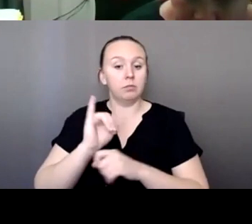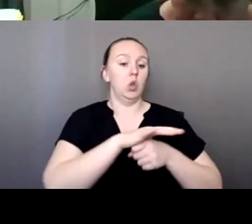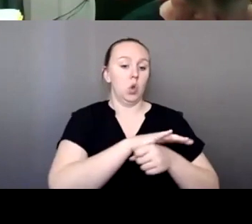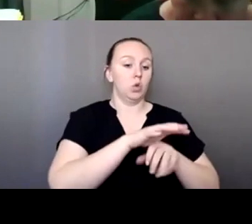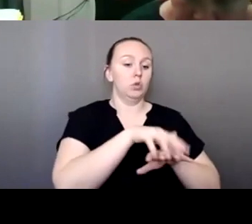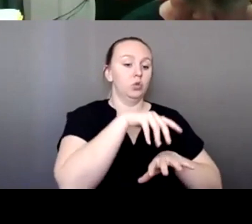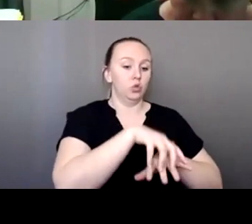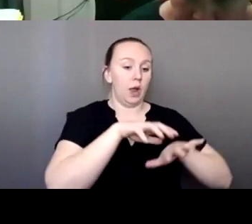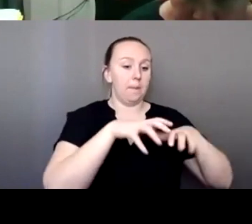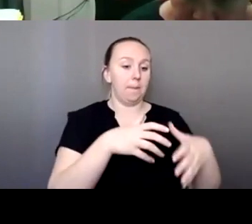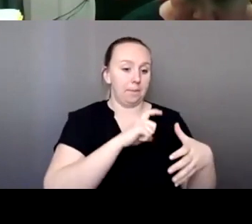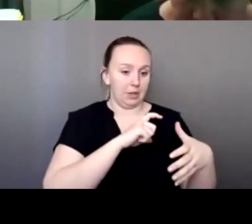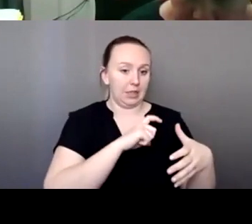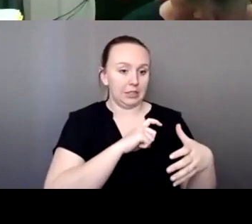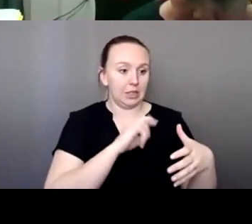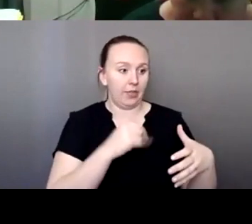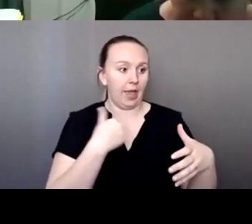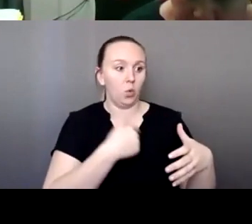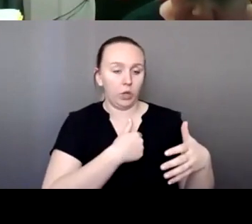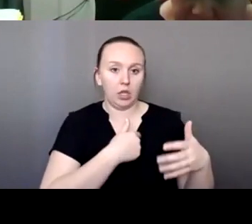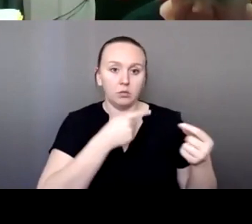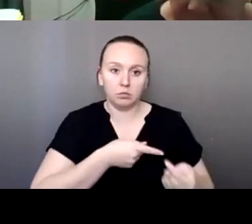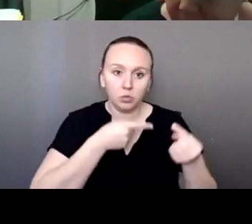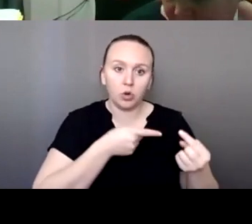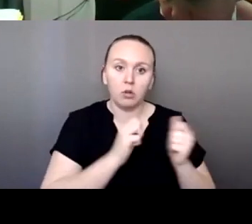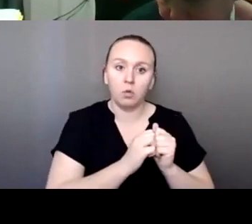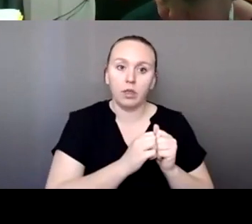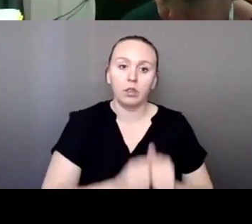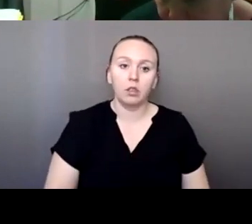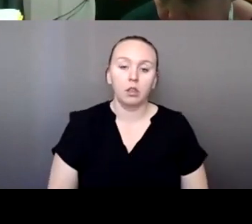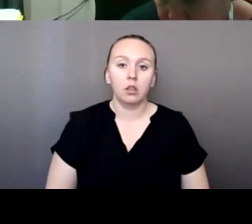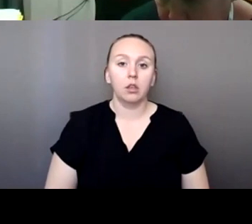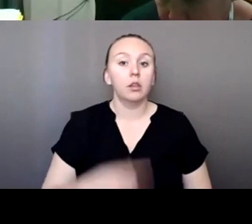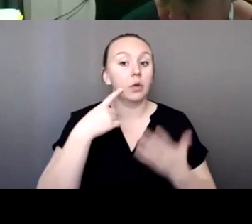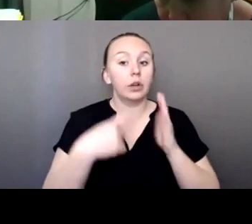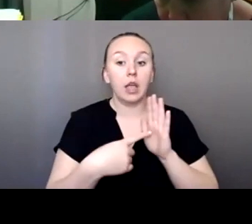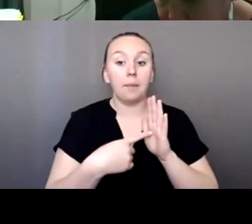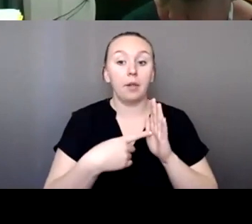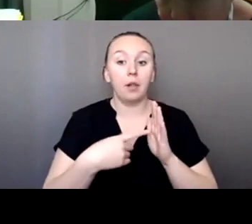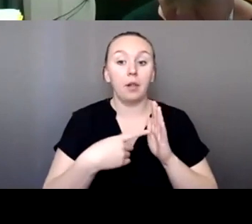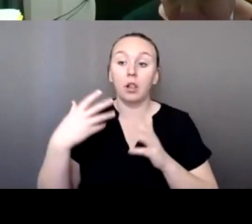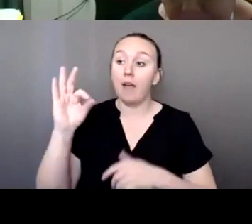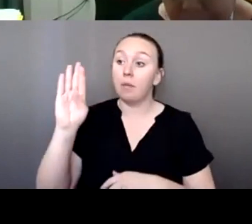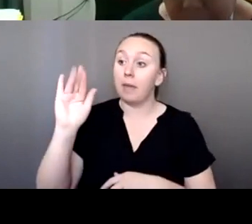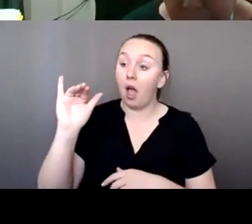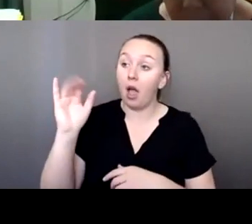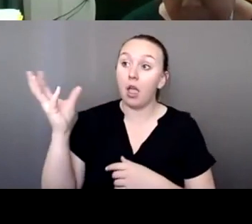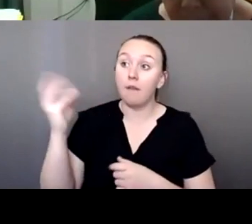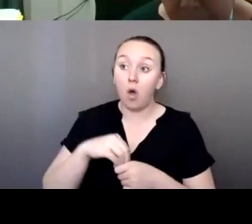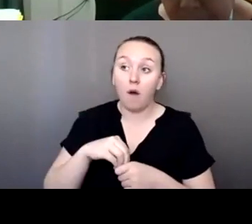police where we have trouble with, um, getting the FBI involved. Um,